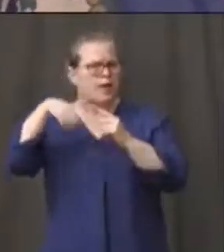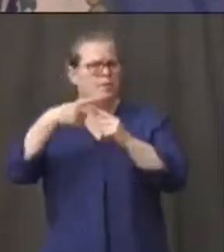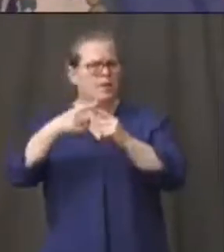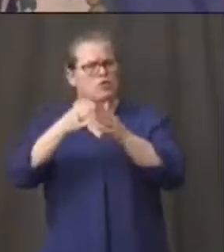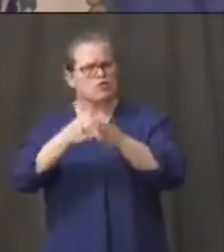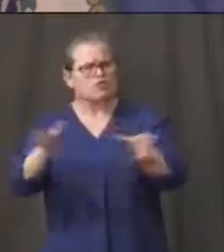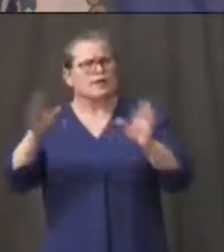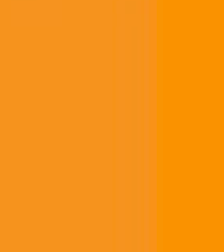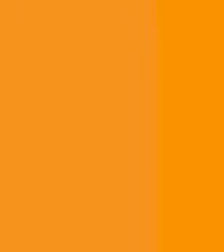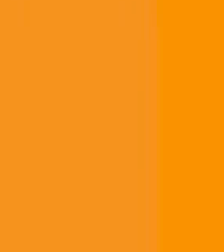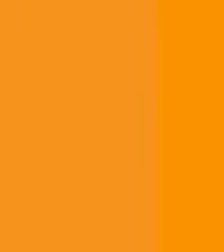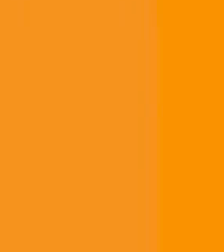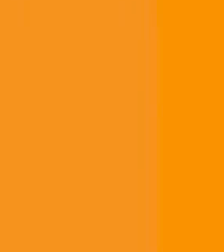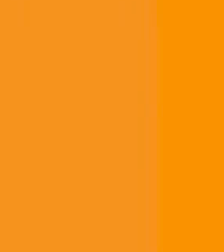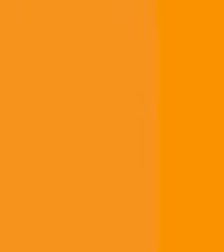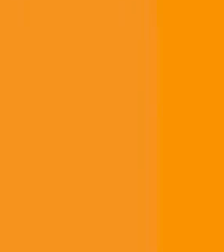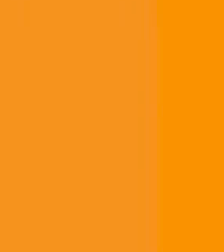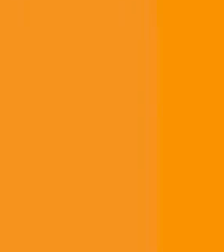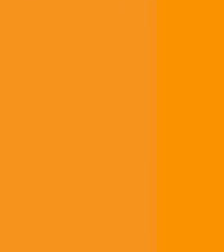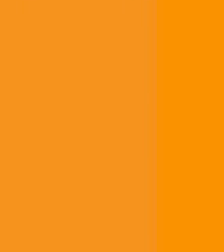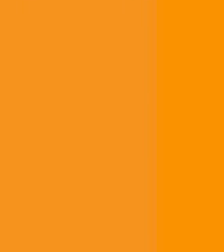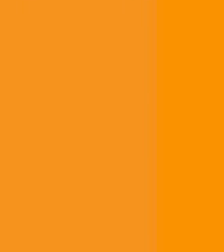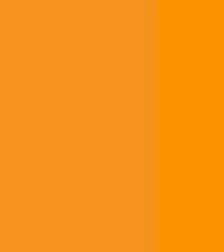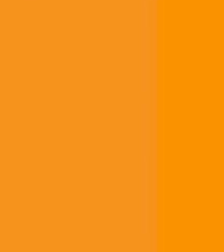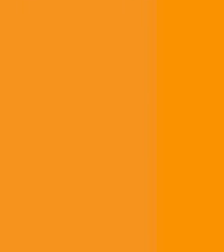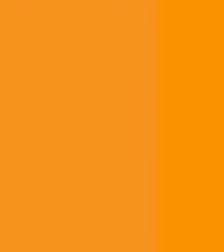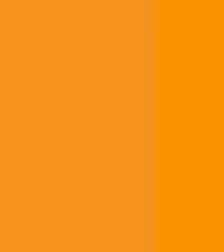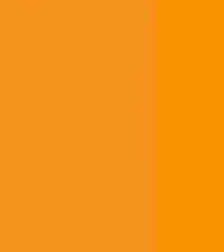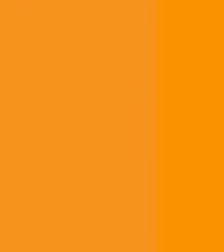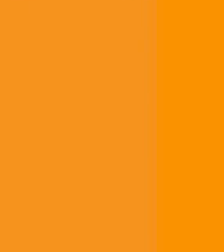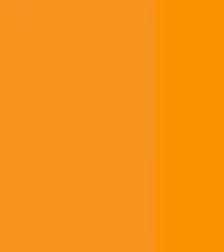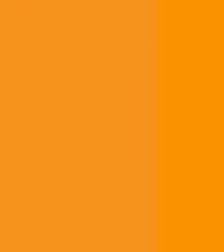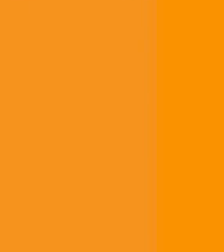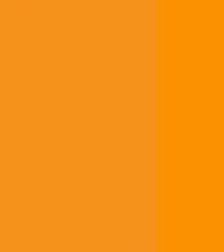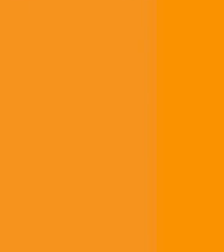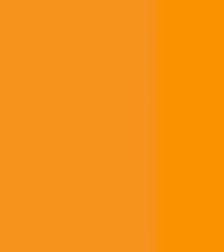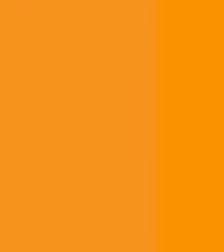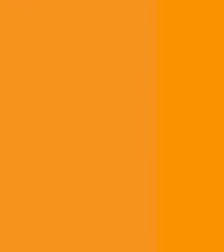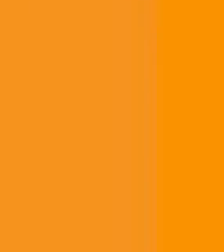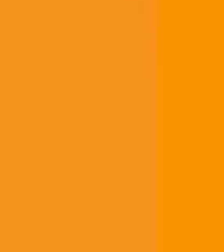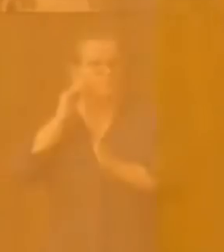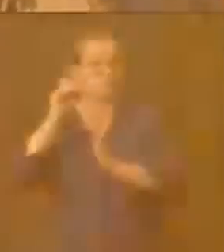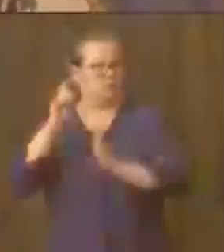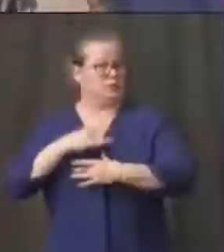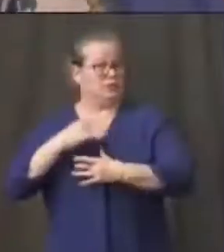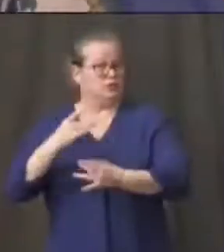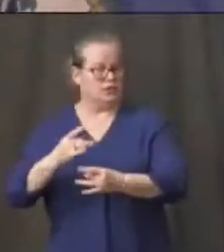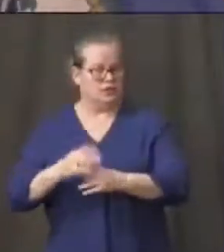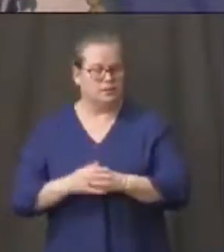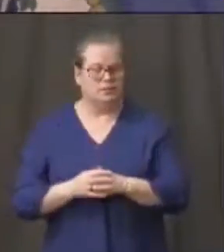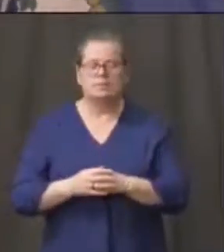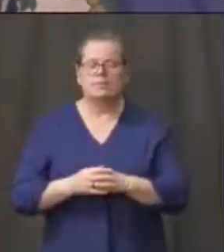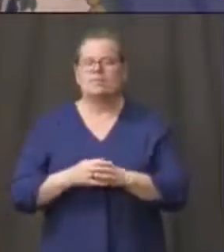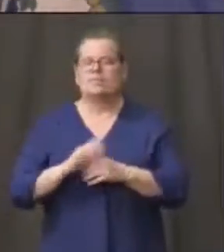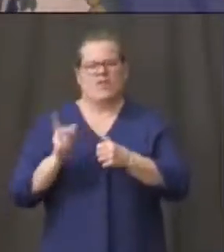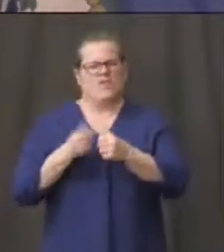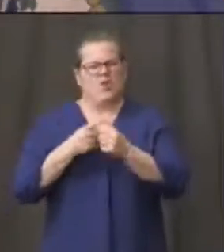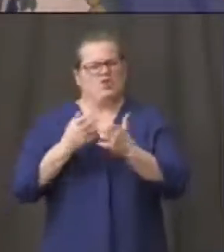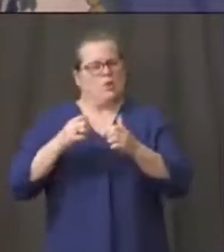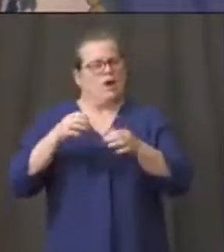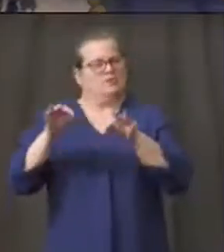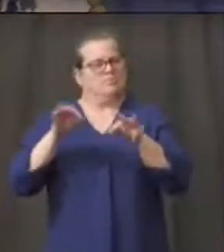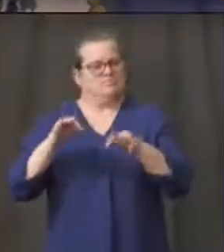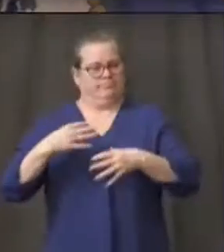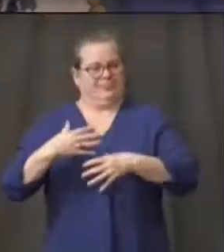example will be very interesting. With that, I'll just give you briefly the summary. A couple of